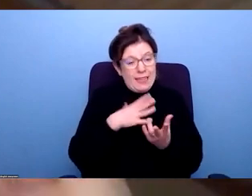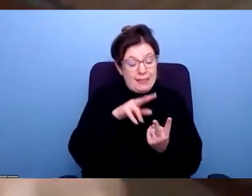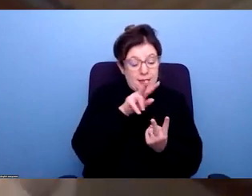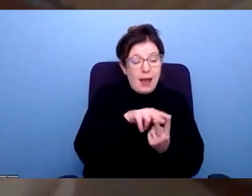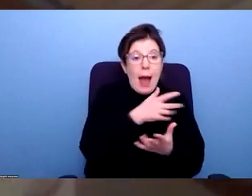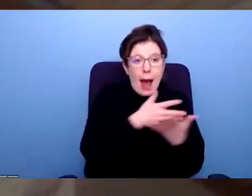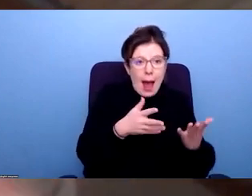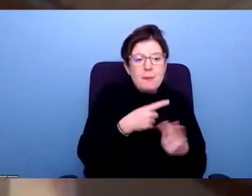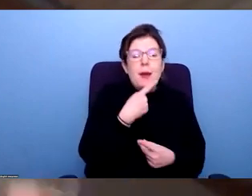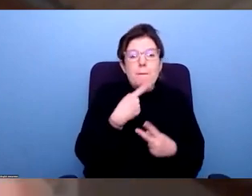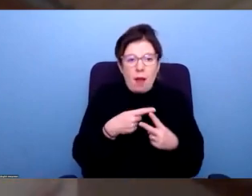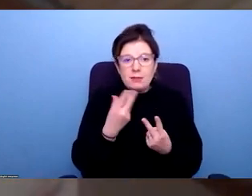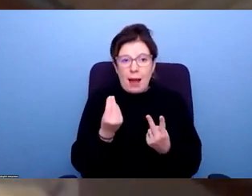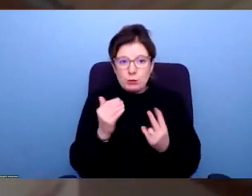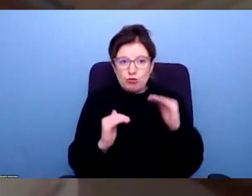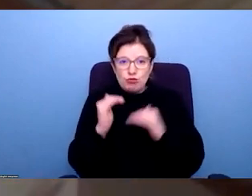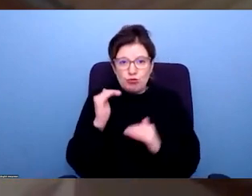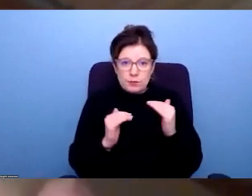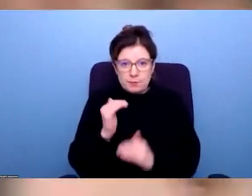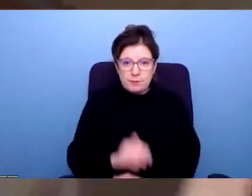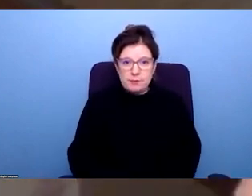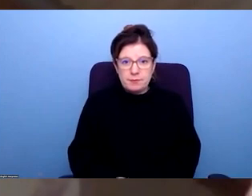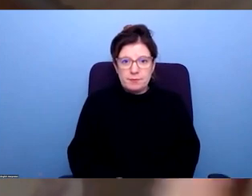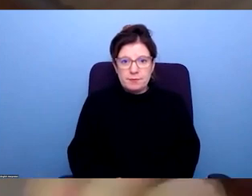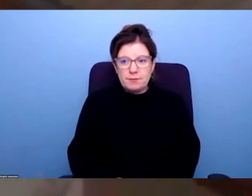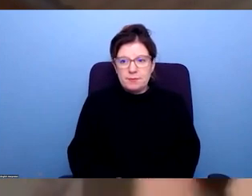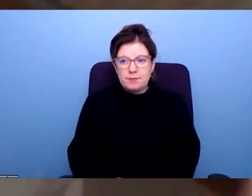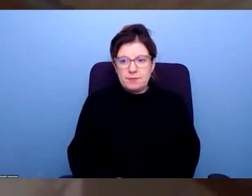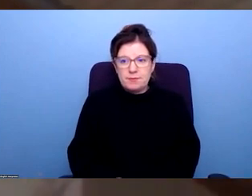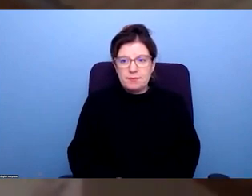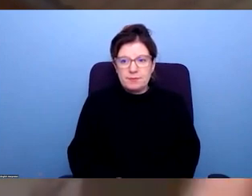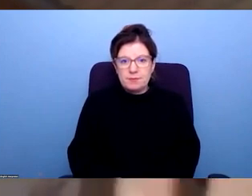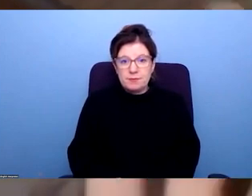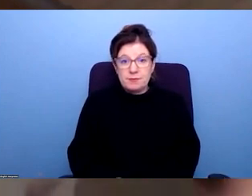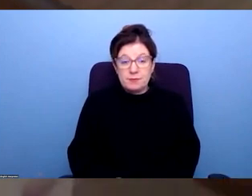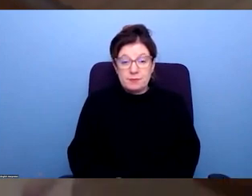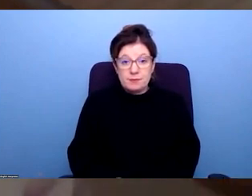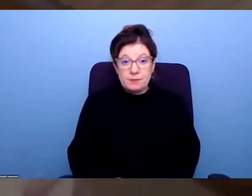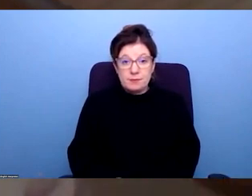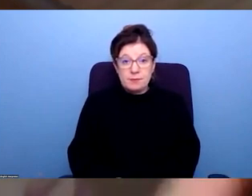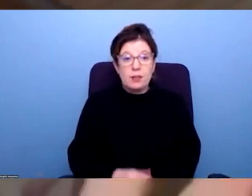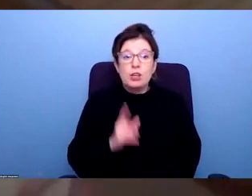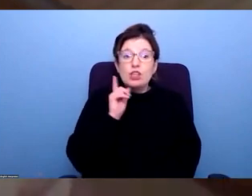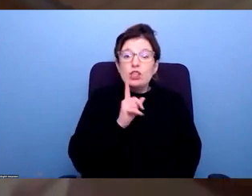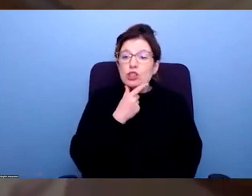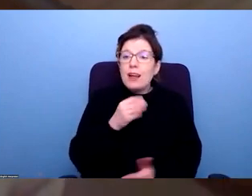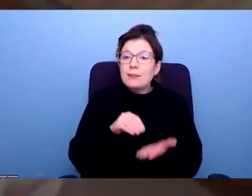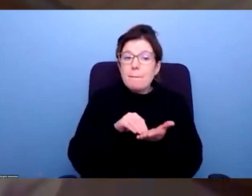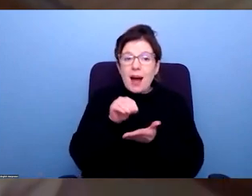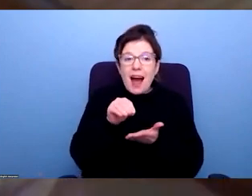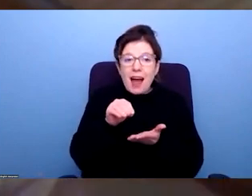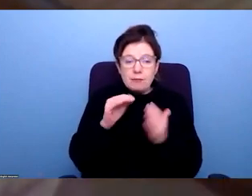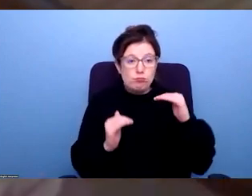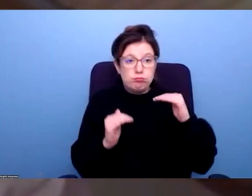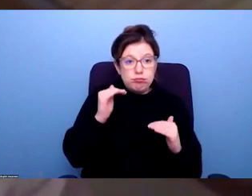But, you this has had a transformative effect in looking, I'm not going to oversell it, it hasn't changed the world. But gender pay, and the focus on gender